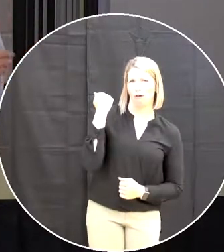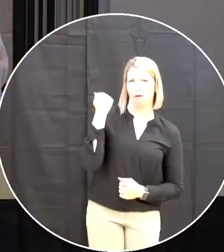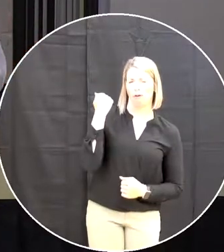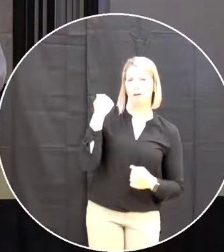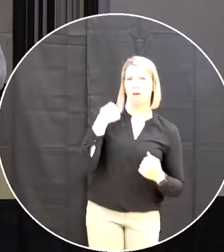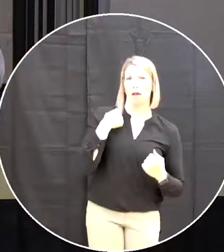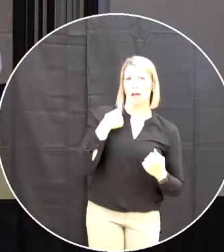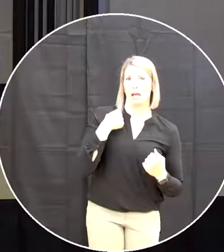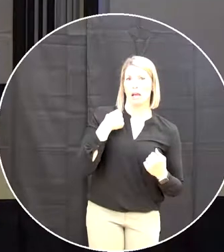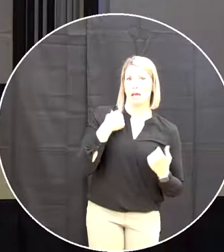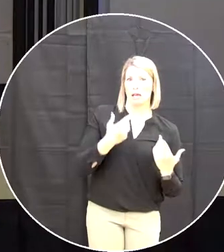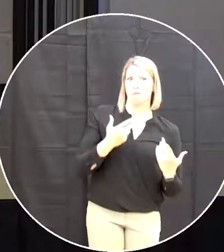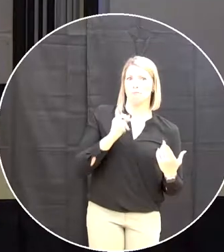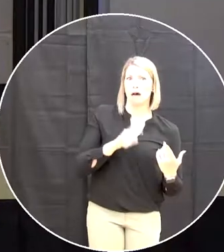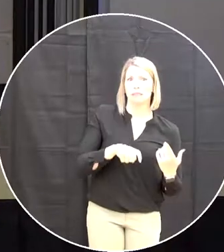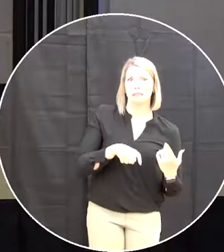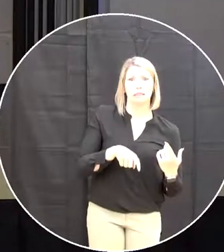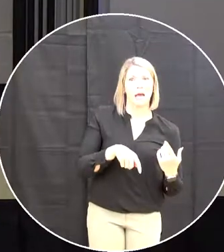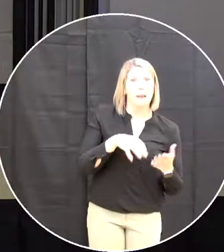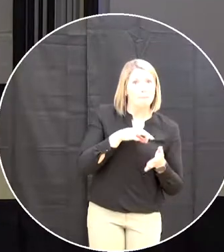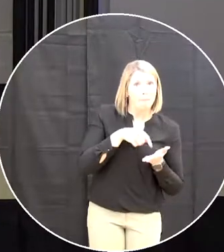board owns and is paid for